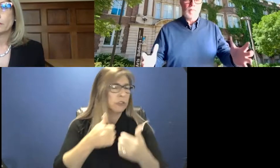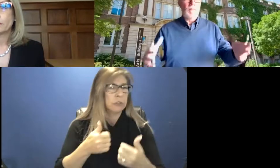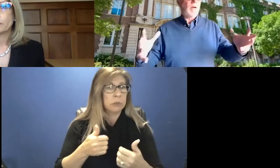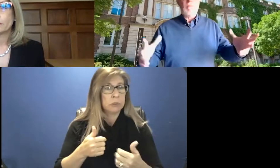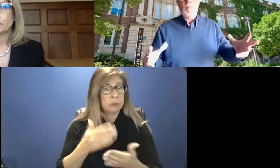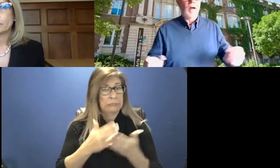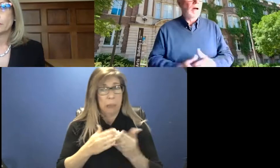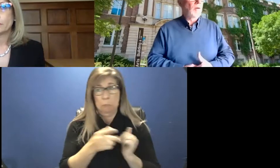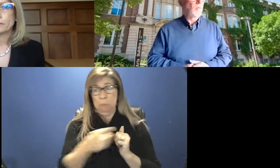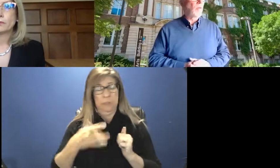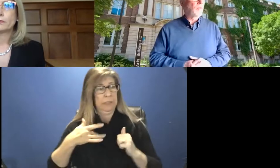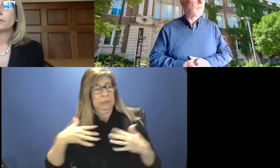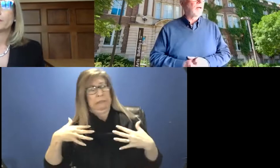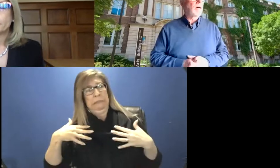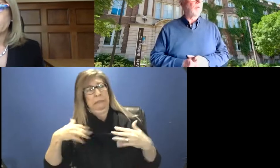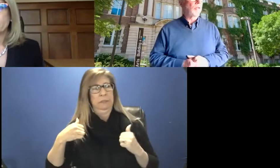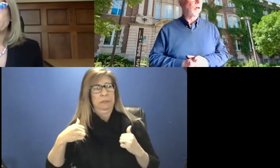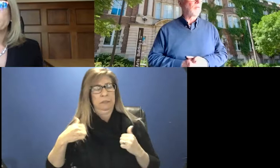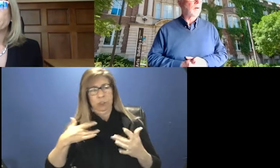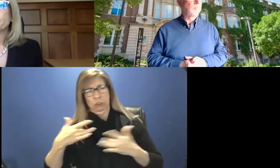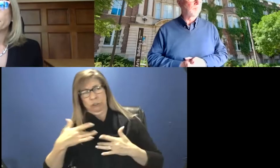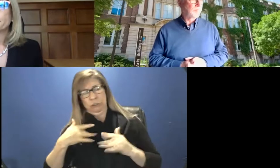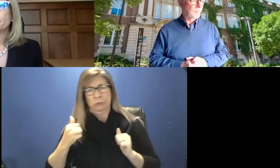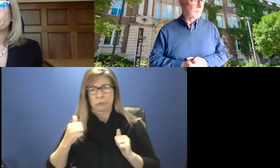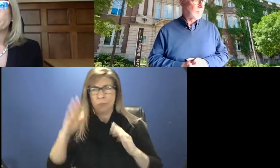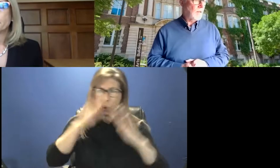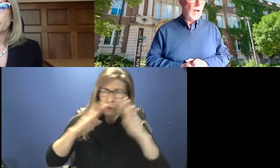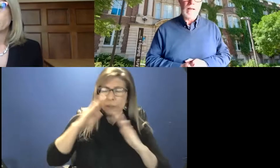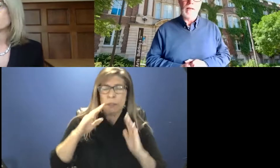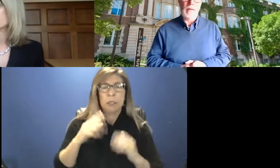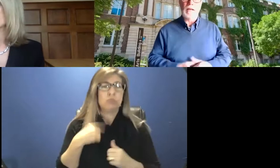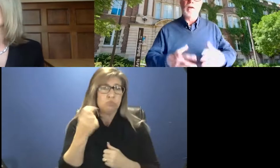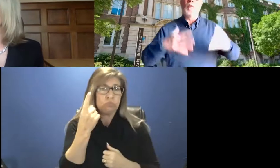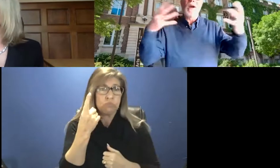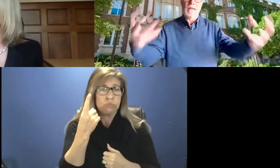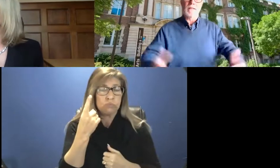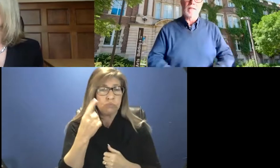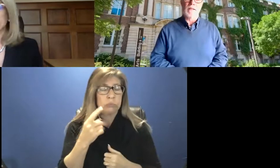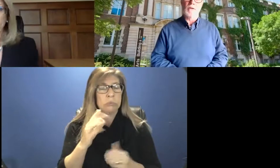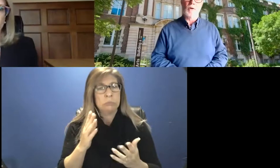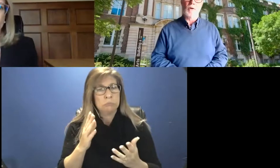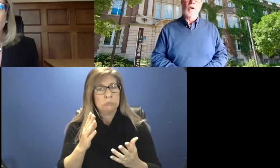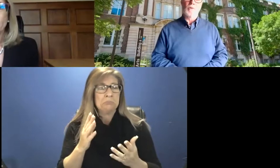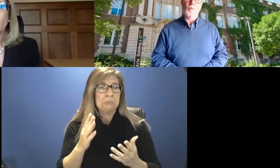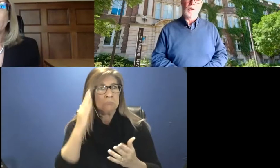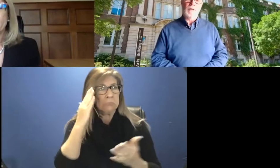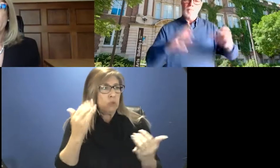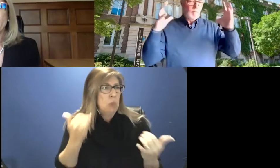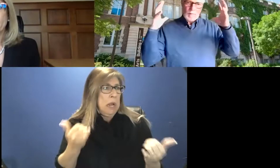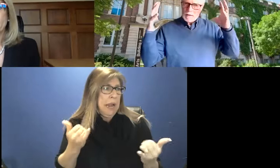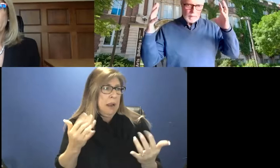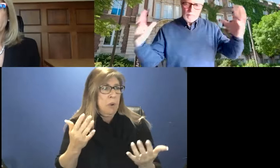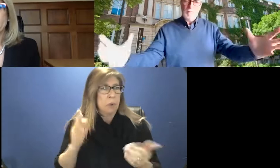uh, I, I won't, um, there's a lot of, um, I think kind of a wait and see. So, so really